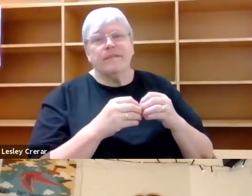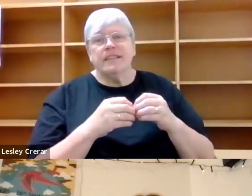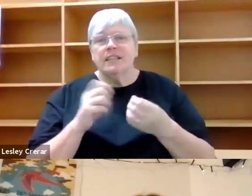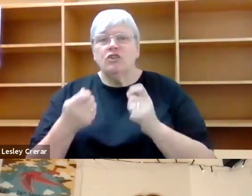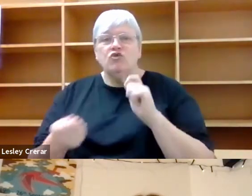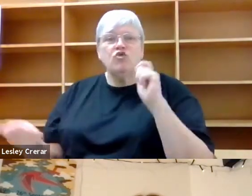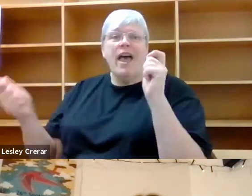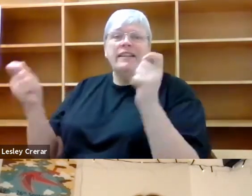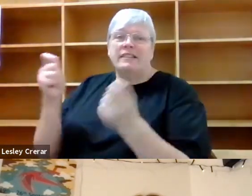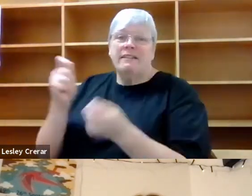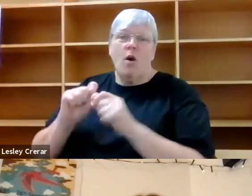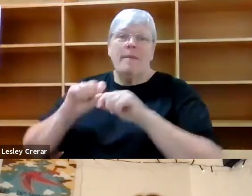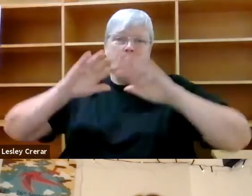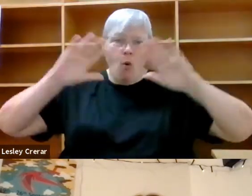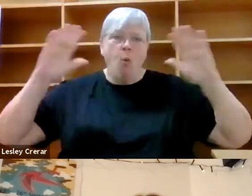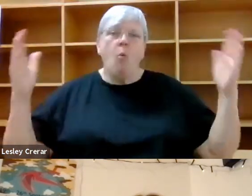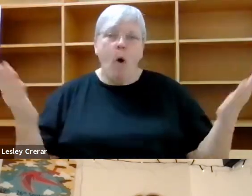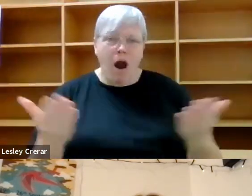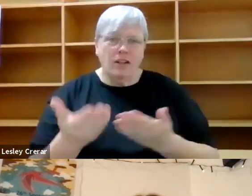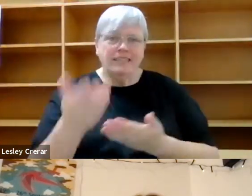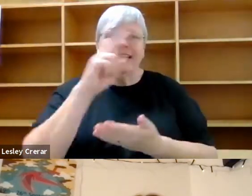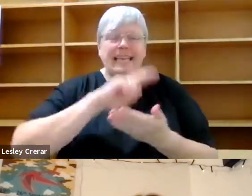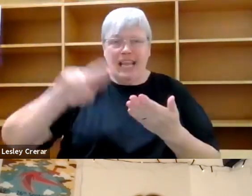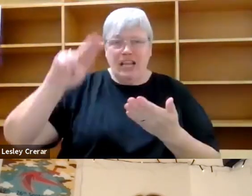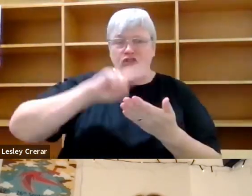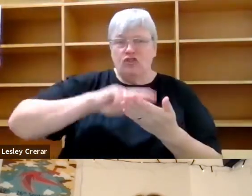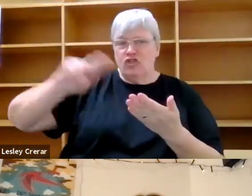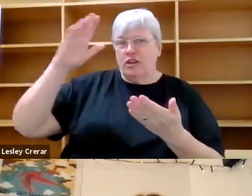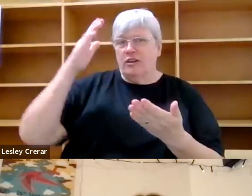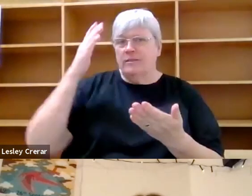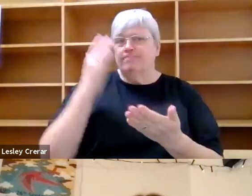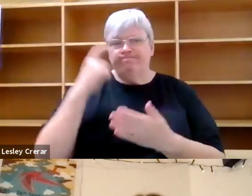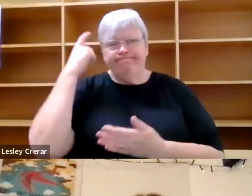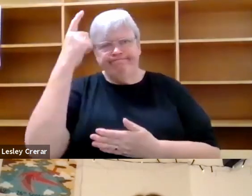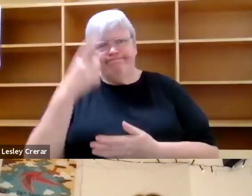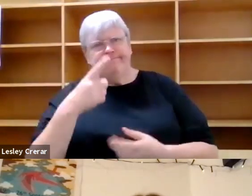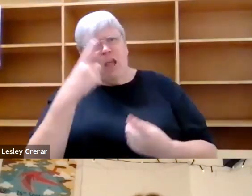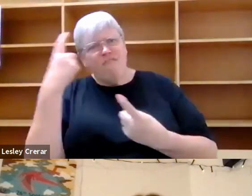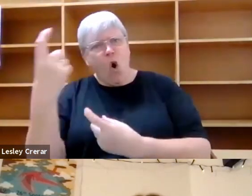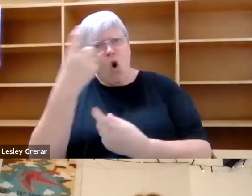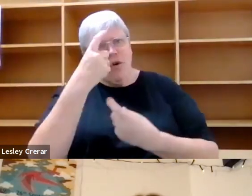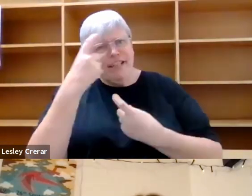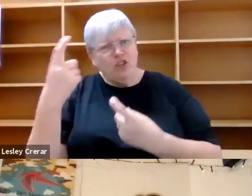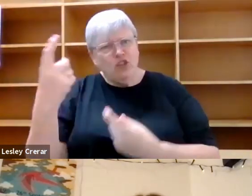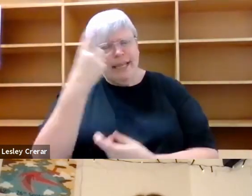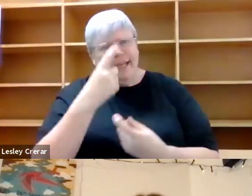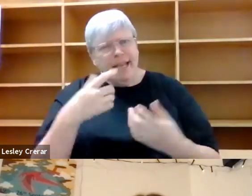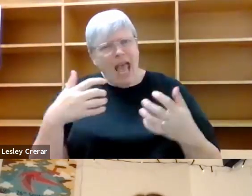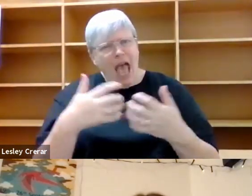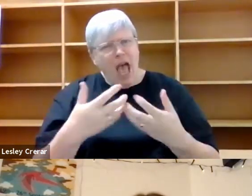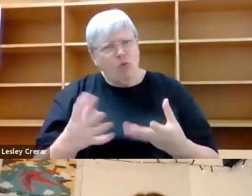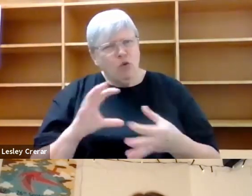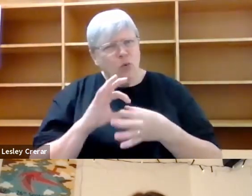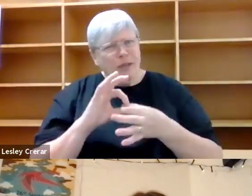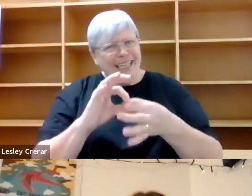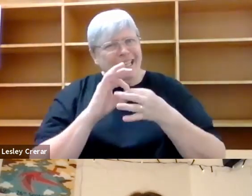nature. And I'm really curious to like think a little bit about foraging and the ways in which you sort of engage with nature. And I don't know if this is like a very